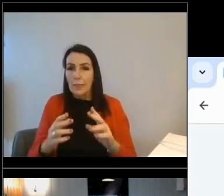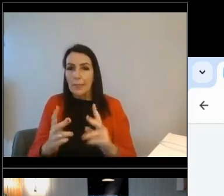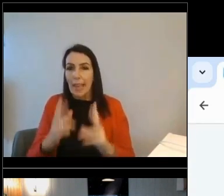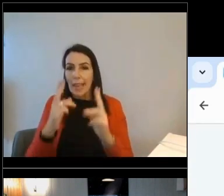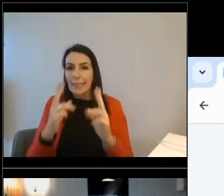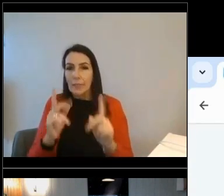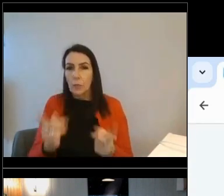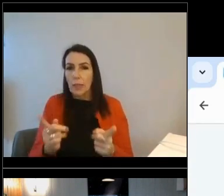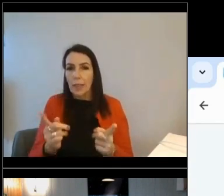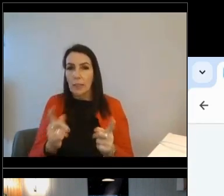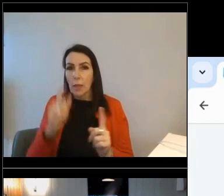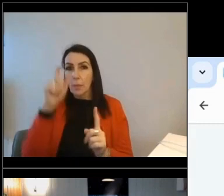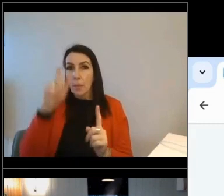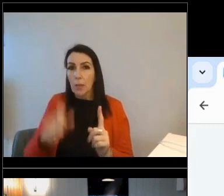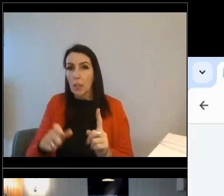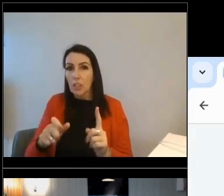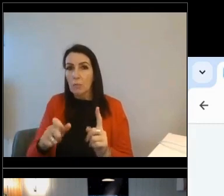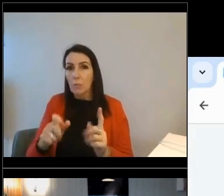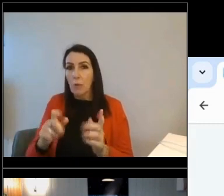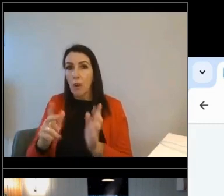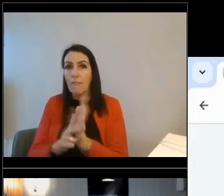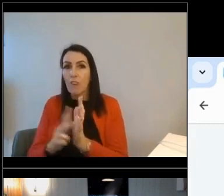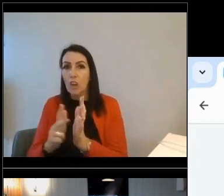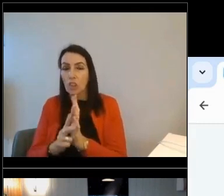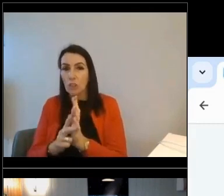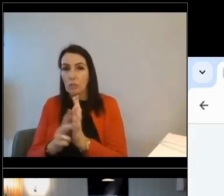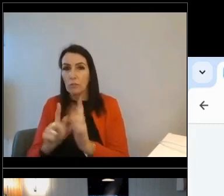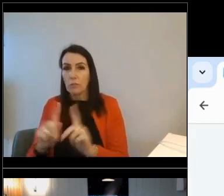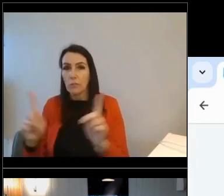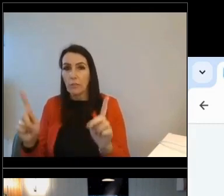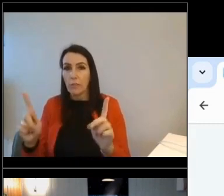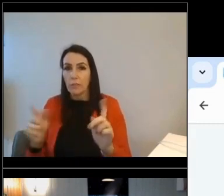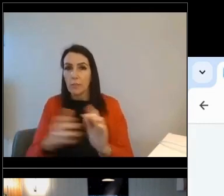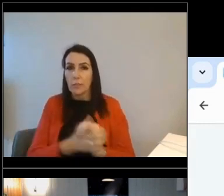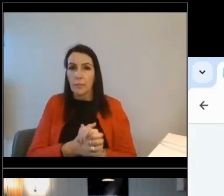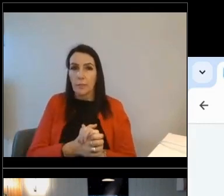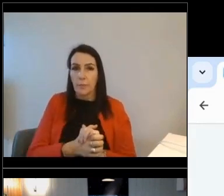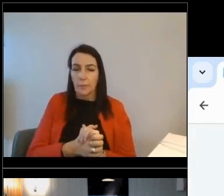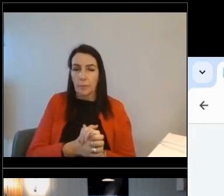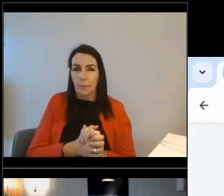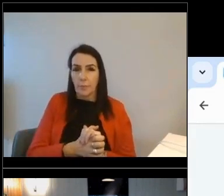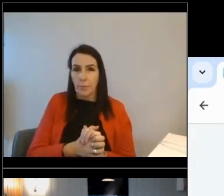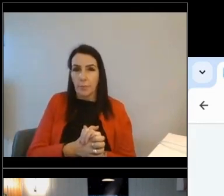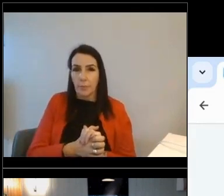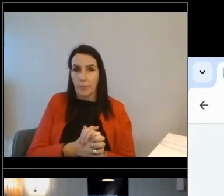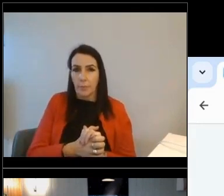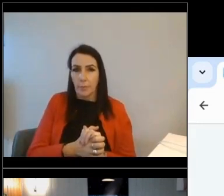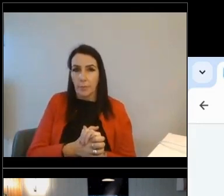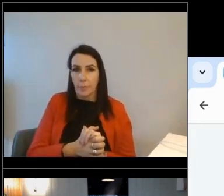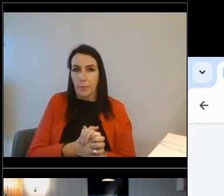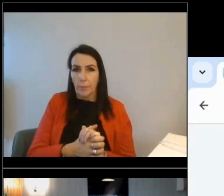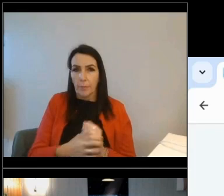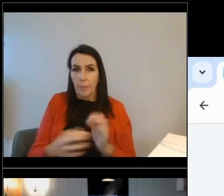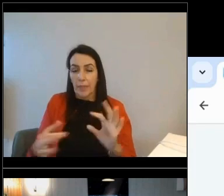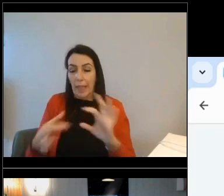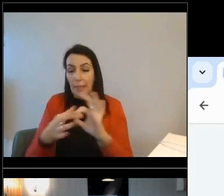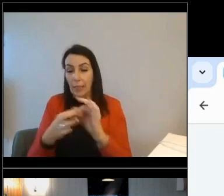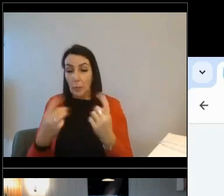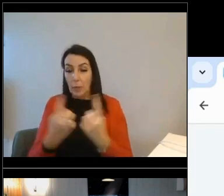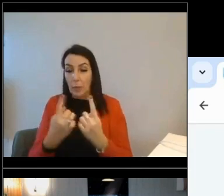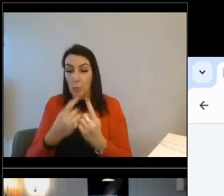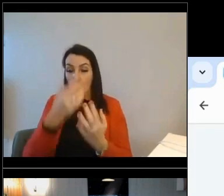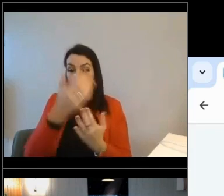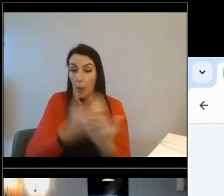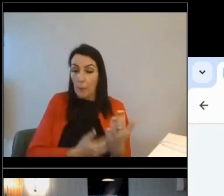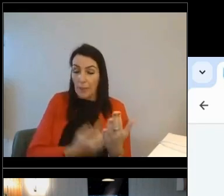versions, quality versions we have, you can drop in your next step. So that's linking onto your product pages. You can do that.